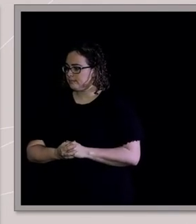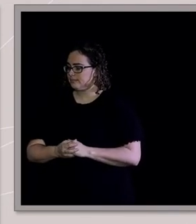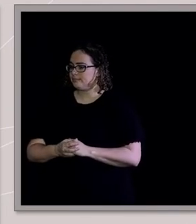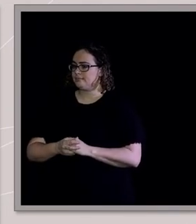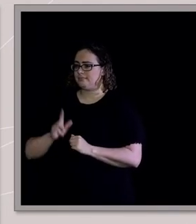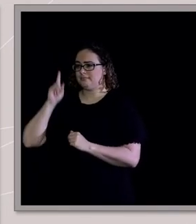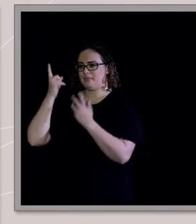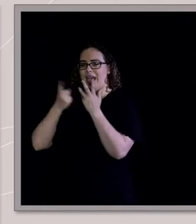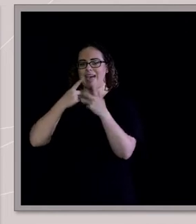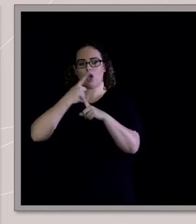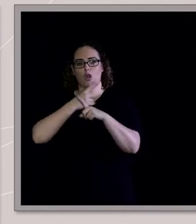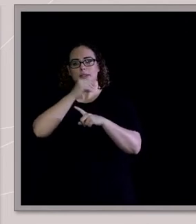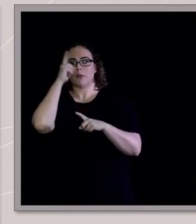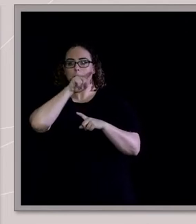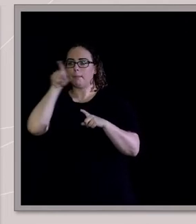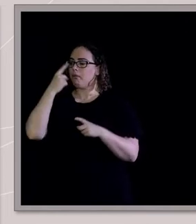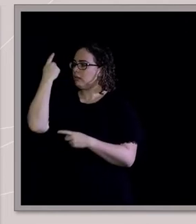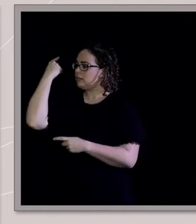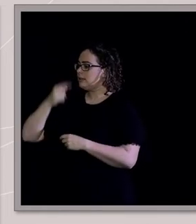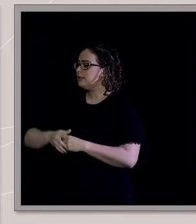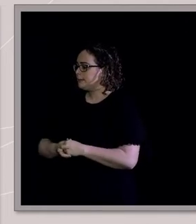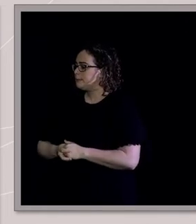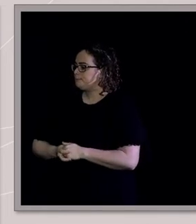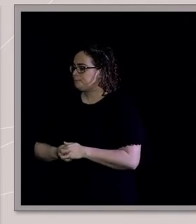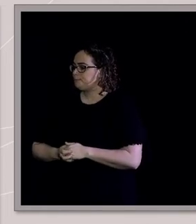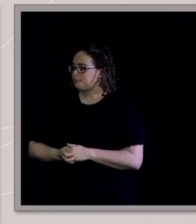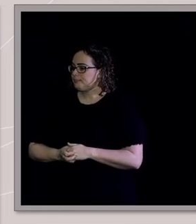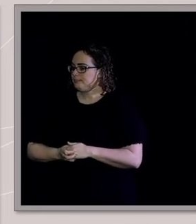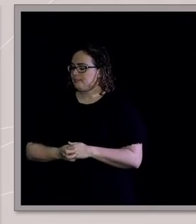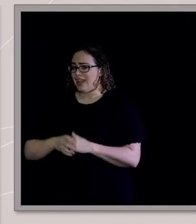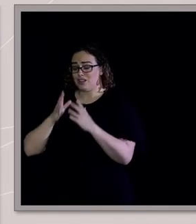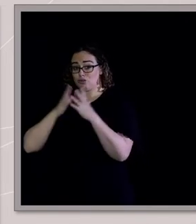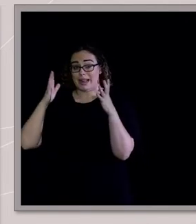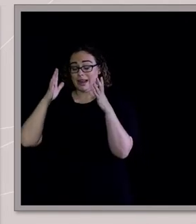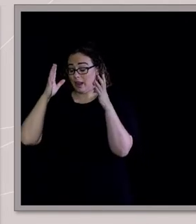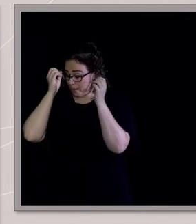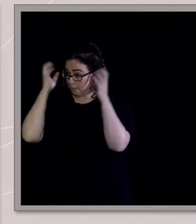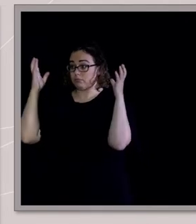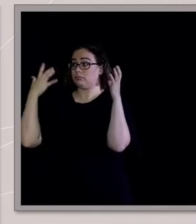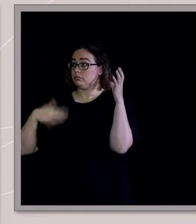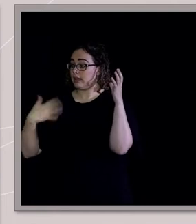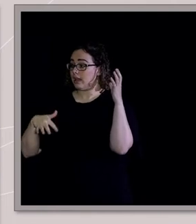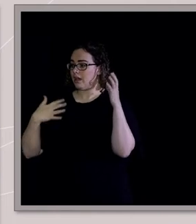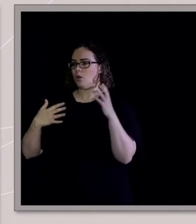Stuff like this. And it's just blown my mind. This is probably one of my favourites, this guy.